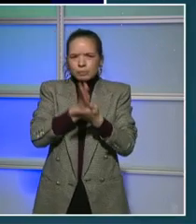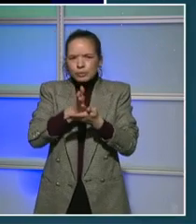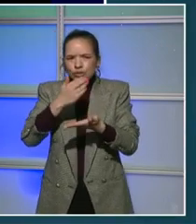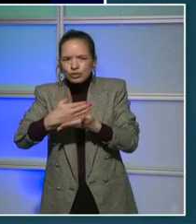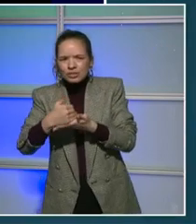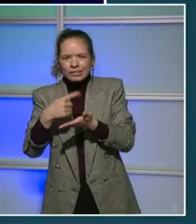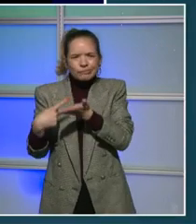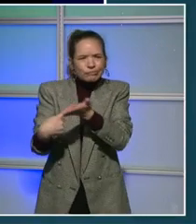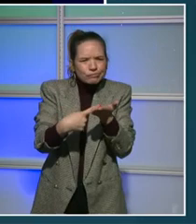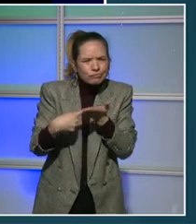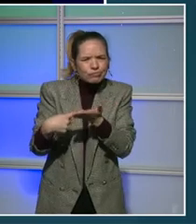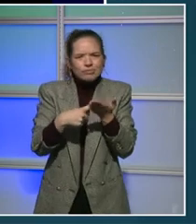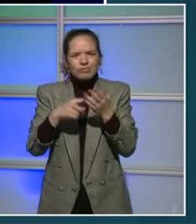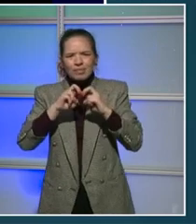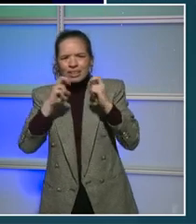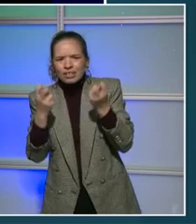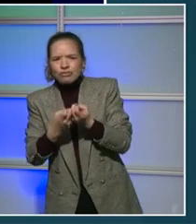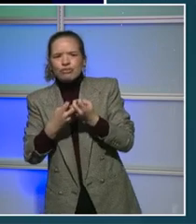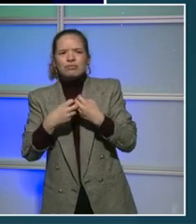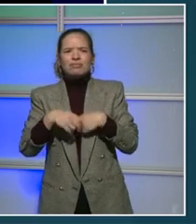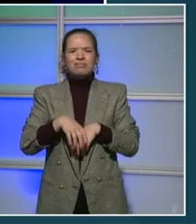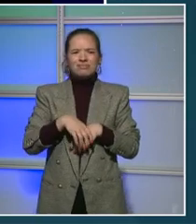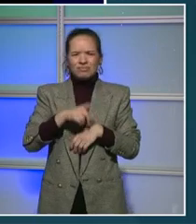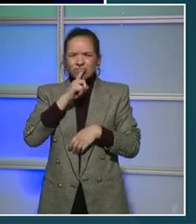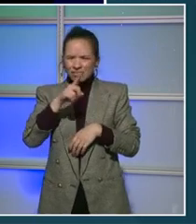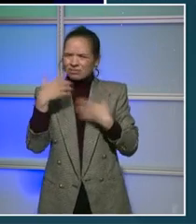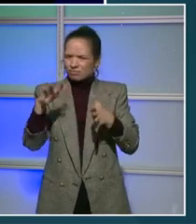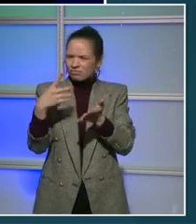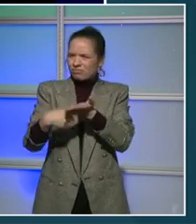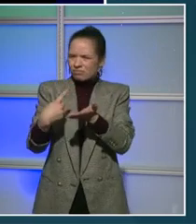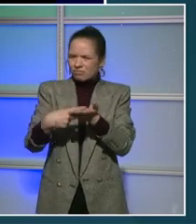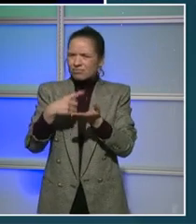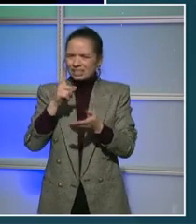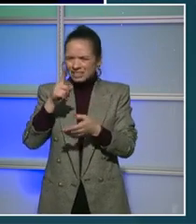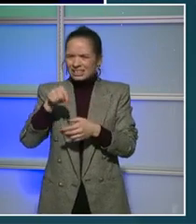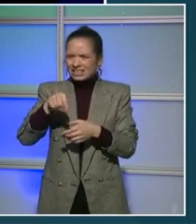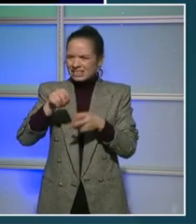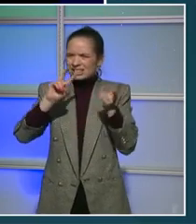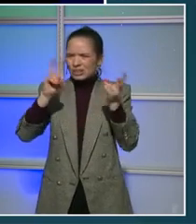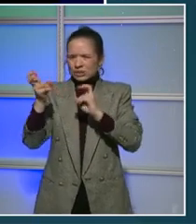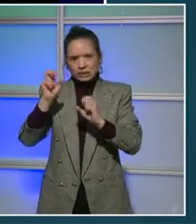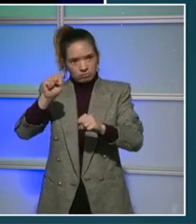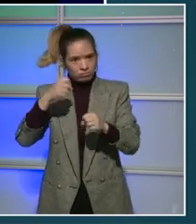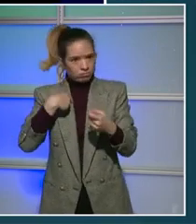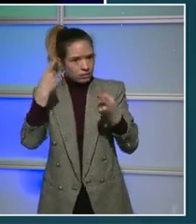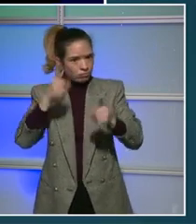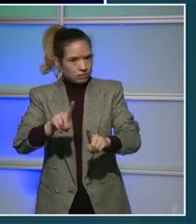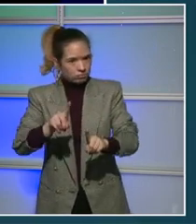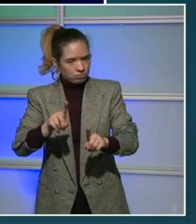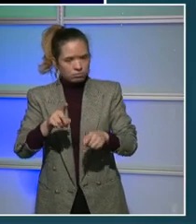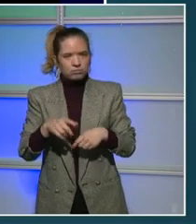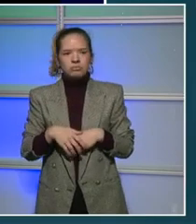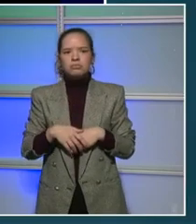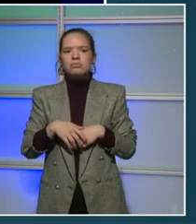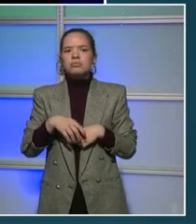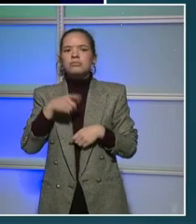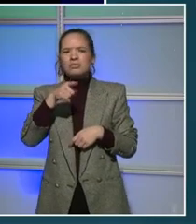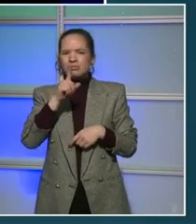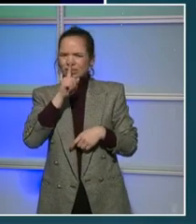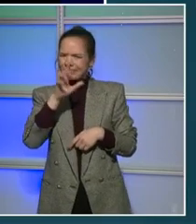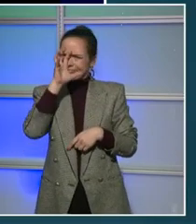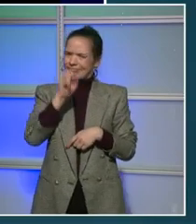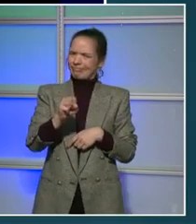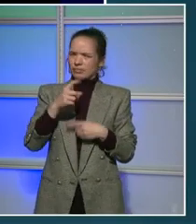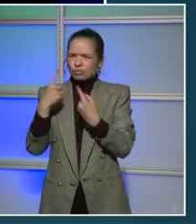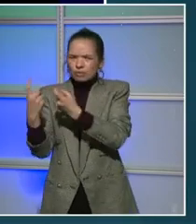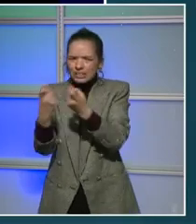also discussed this issue. And I certainly agree that we want to attract more and more D.C. residents to the